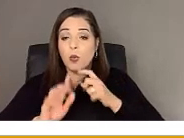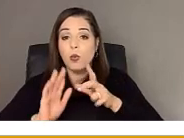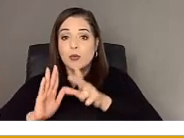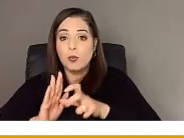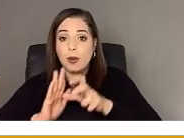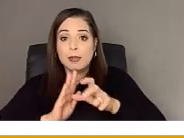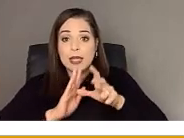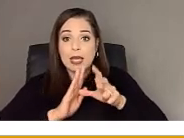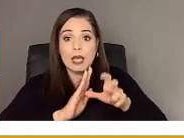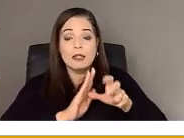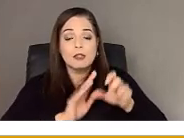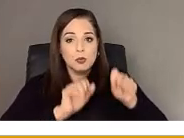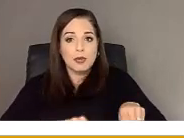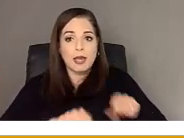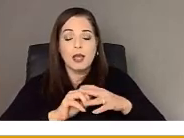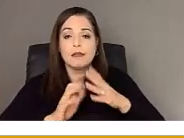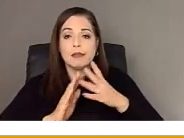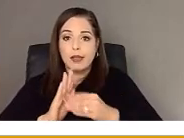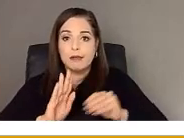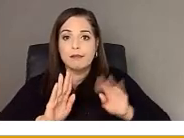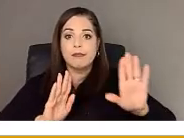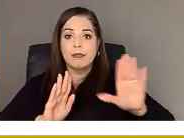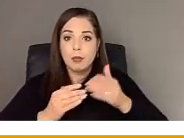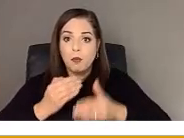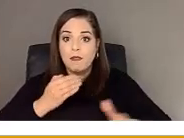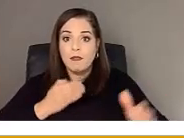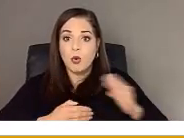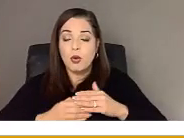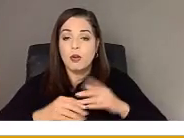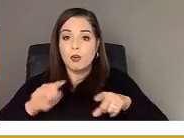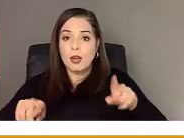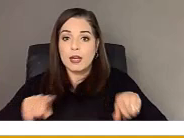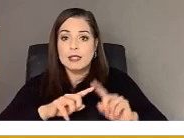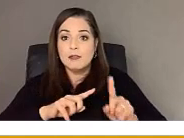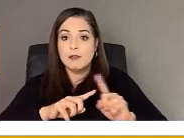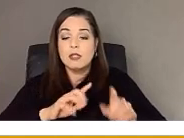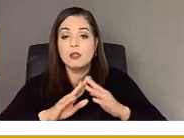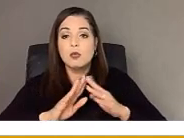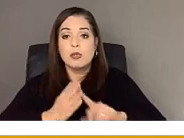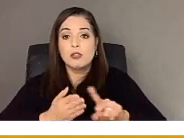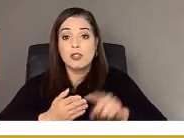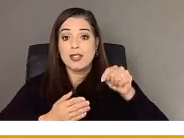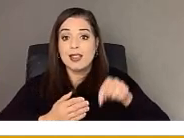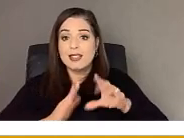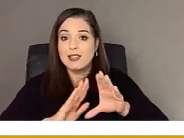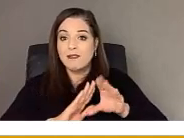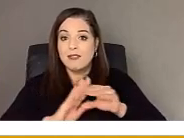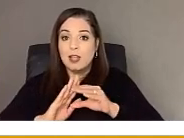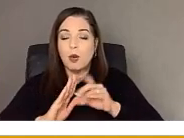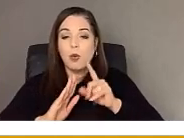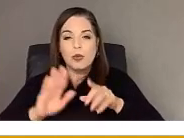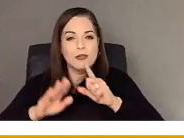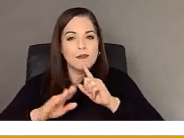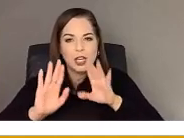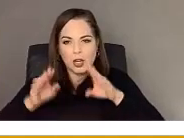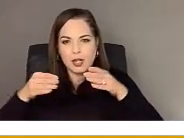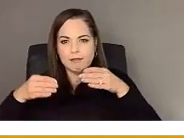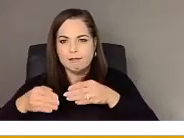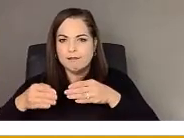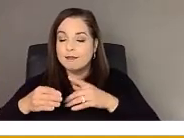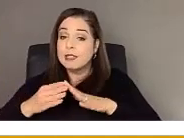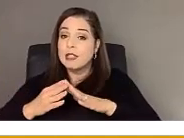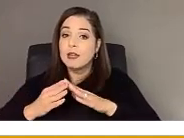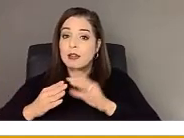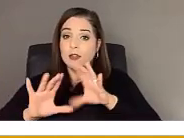tool for a variety of research moving forward. And while this video was fairly narrowly targeted, we can use the